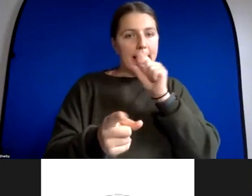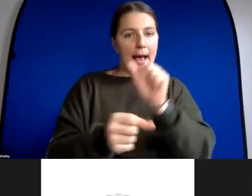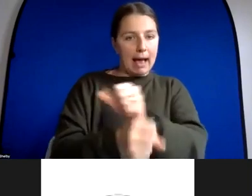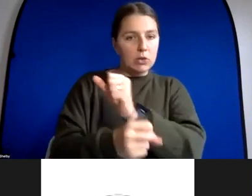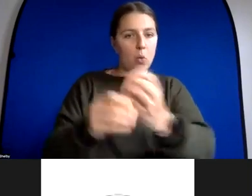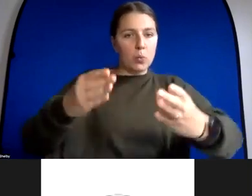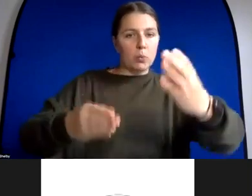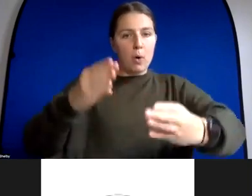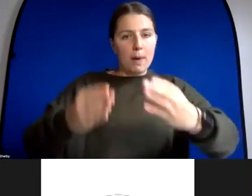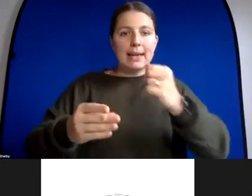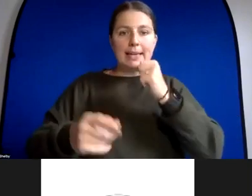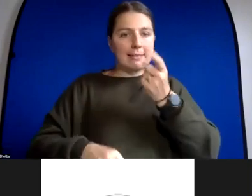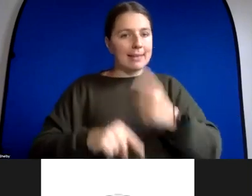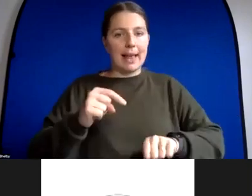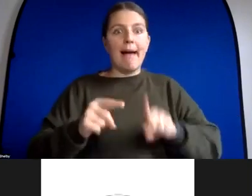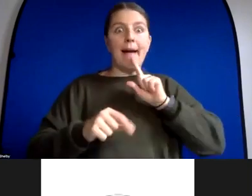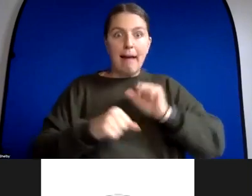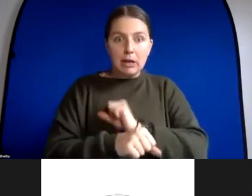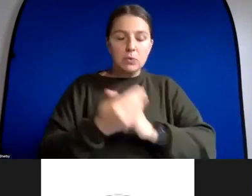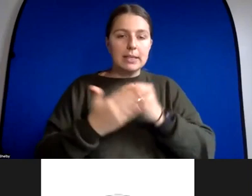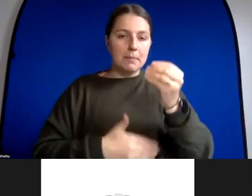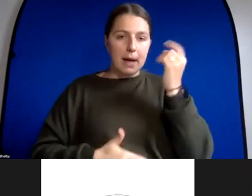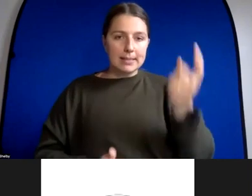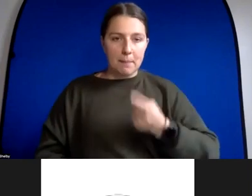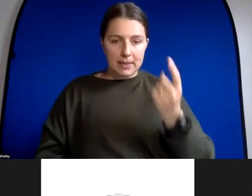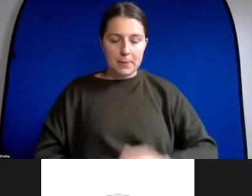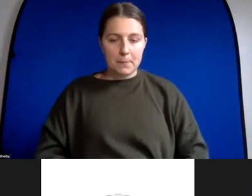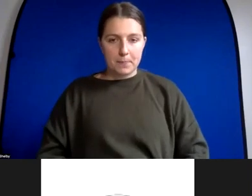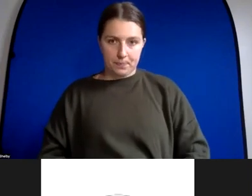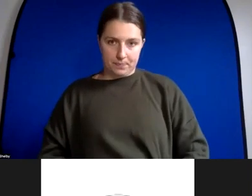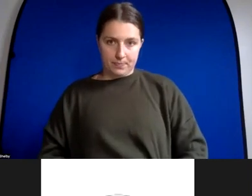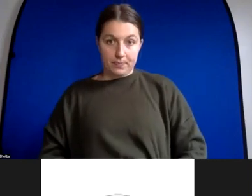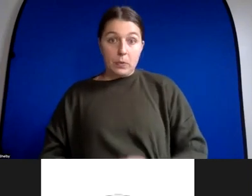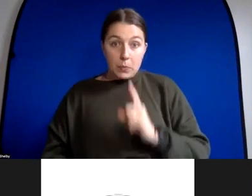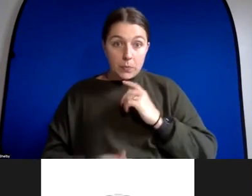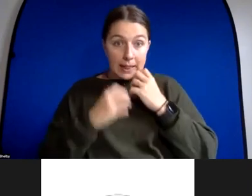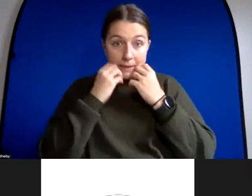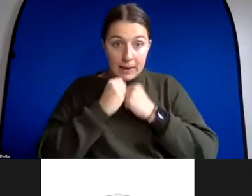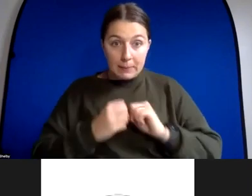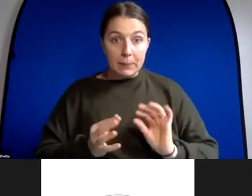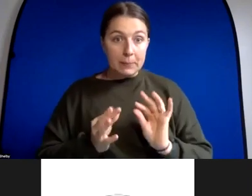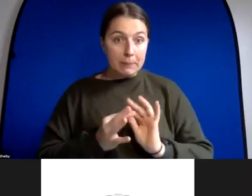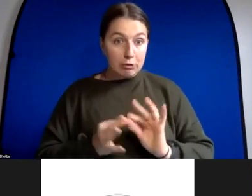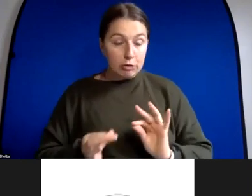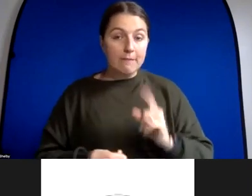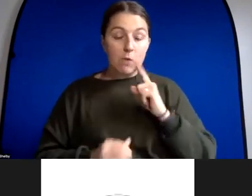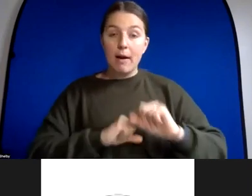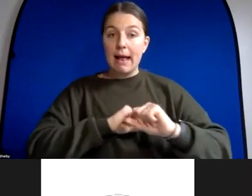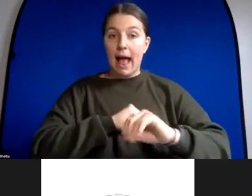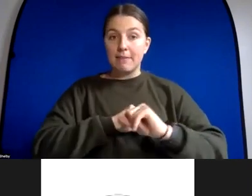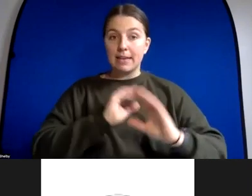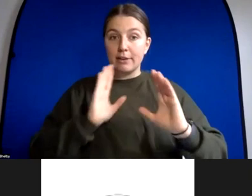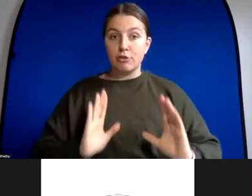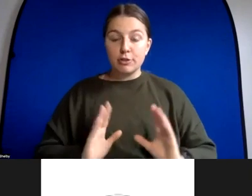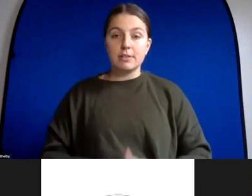any of these individual actions and so that's a very valuable metric for advertisers and that's